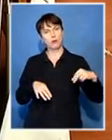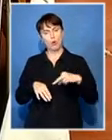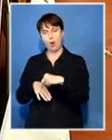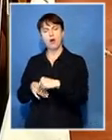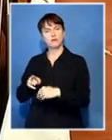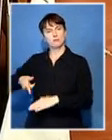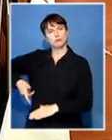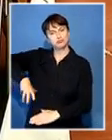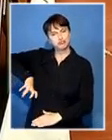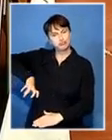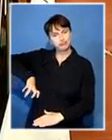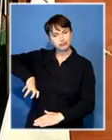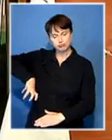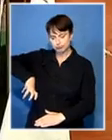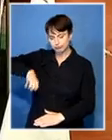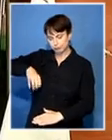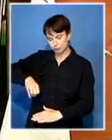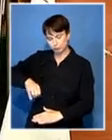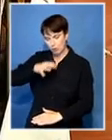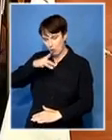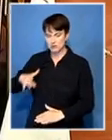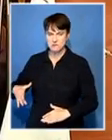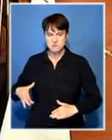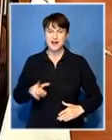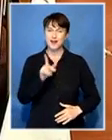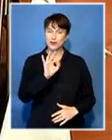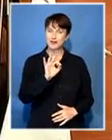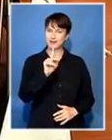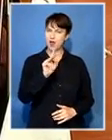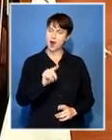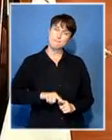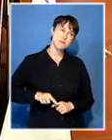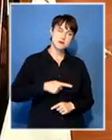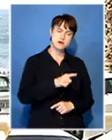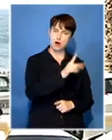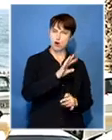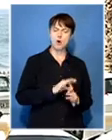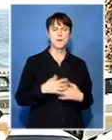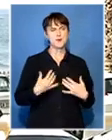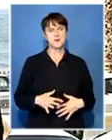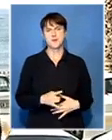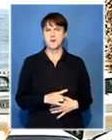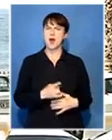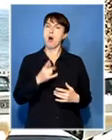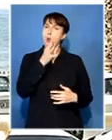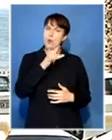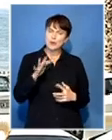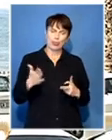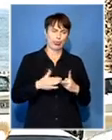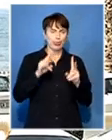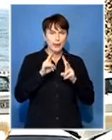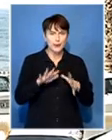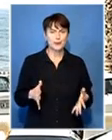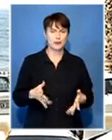kilometers to walk back to her house with water so voting for change here in Nelson Mandela Bay Tommy tell me one of the key